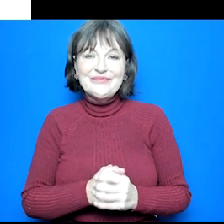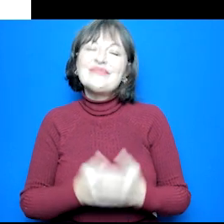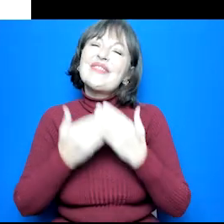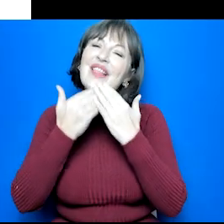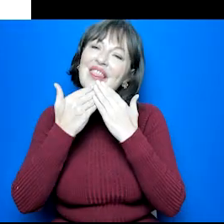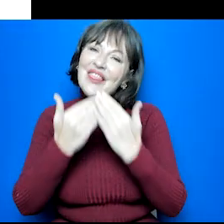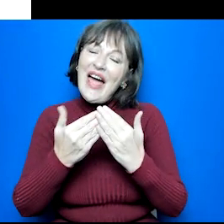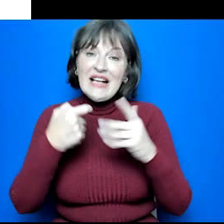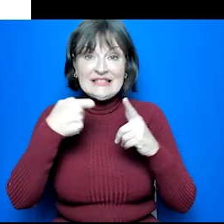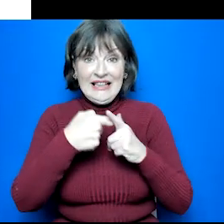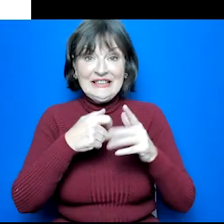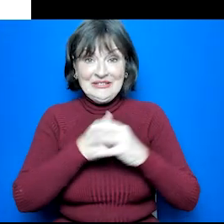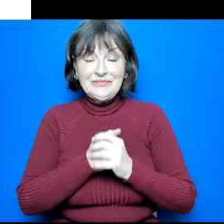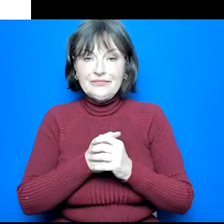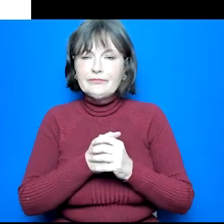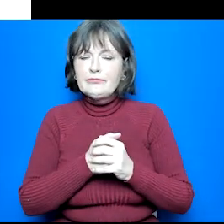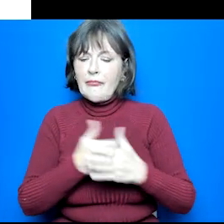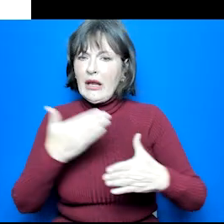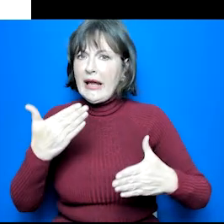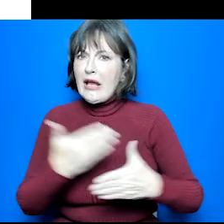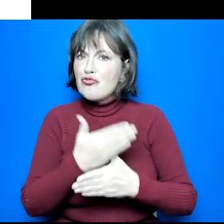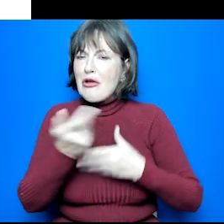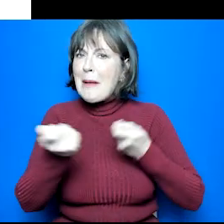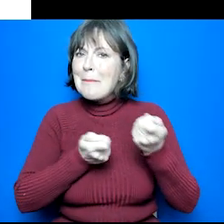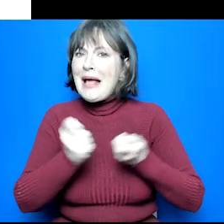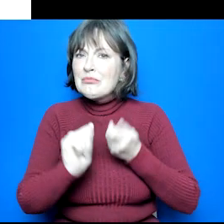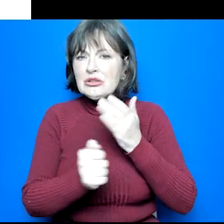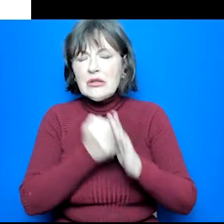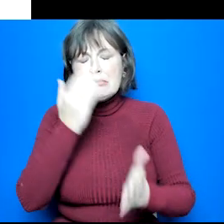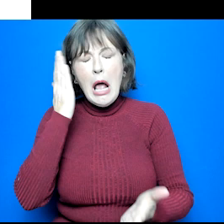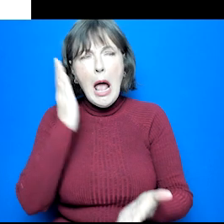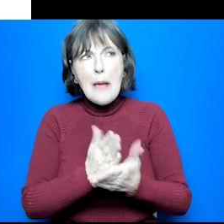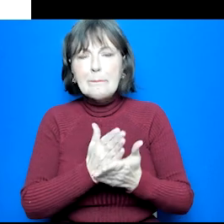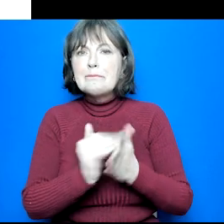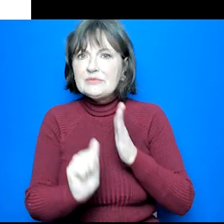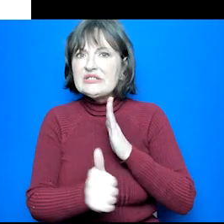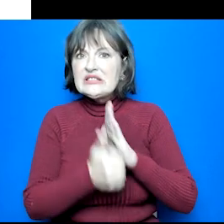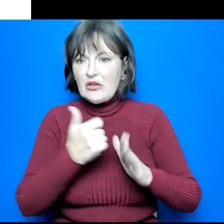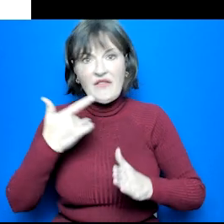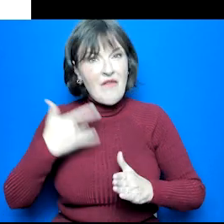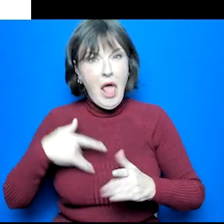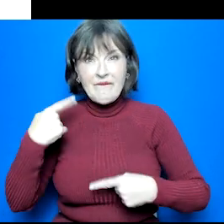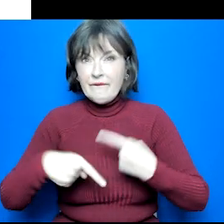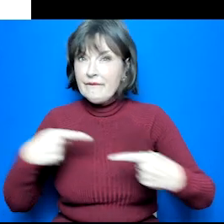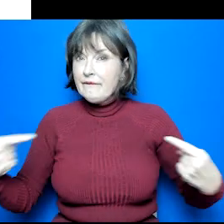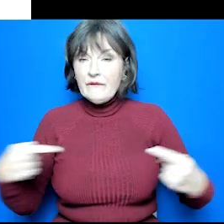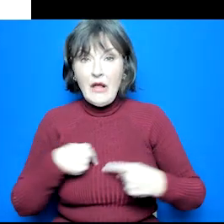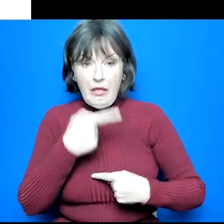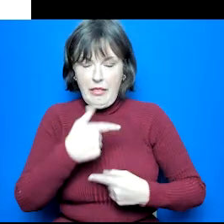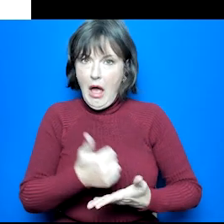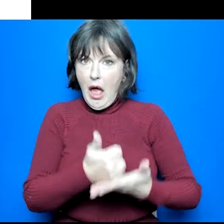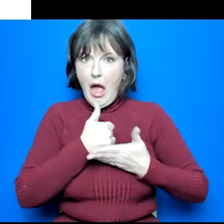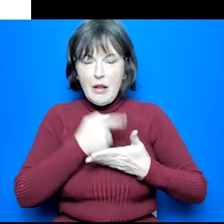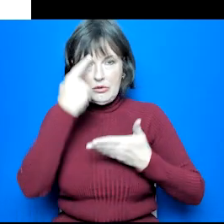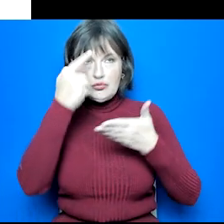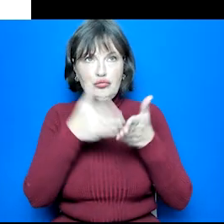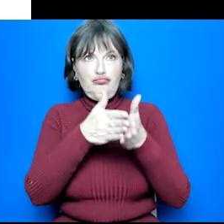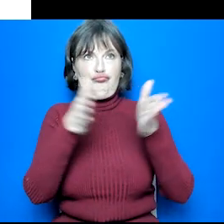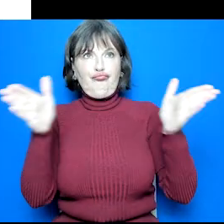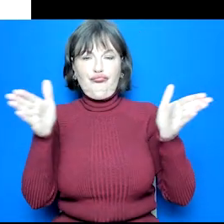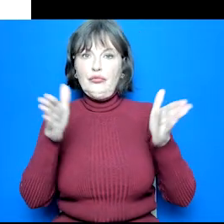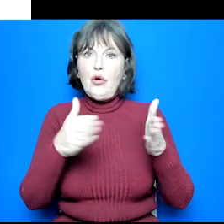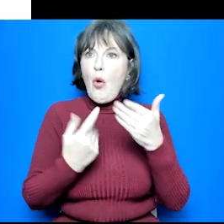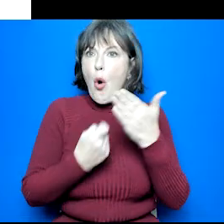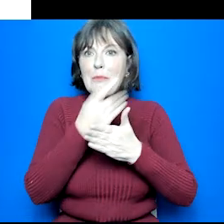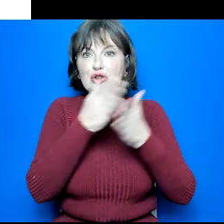Thanks, Katie. Career management skills are skills for life that empower us to understand ourselves and our opportunities and they're grouped under the